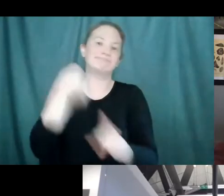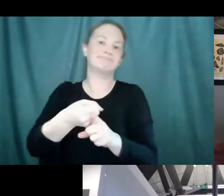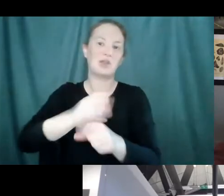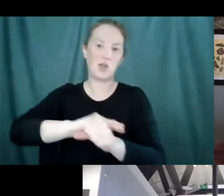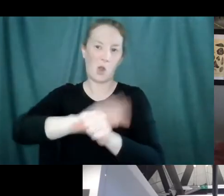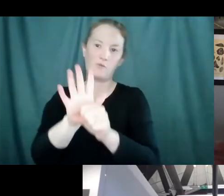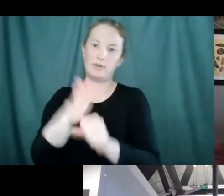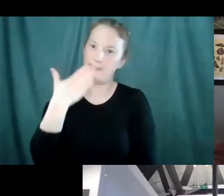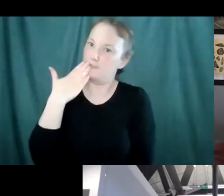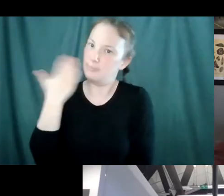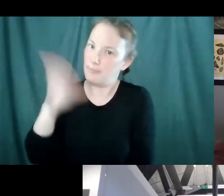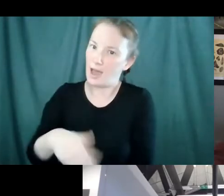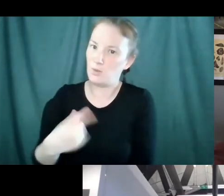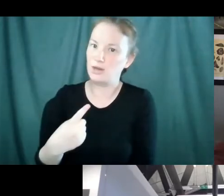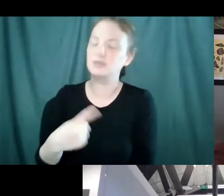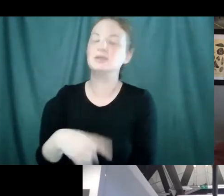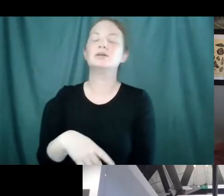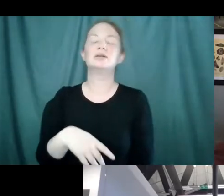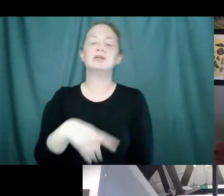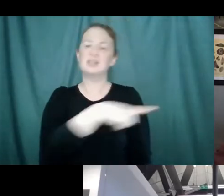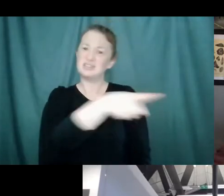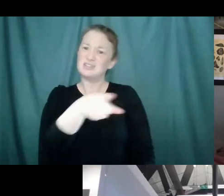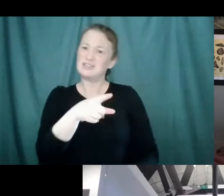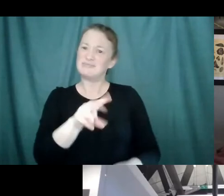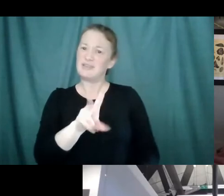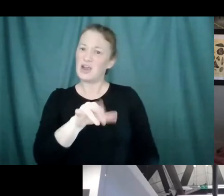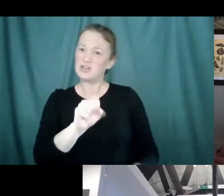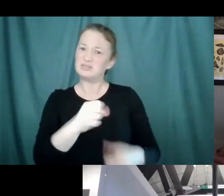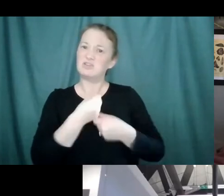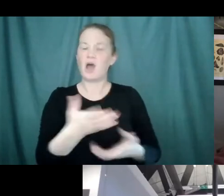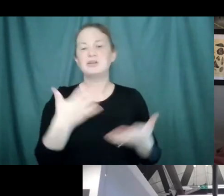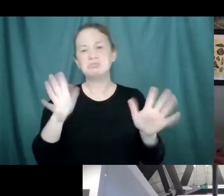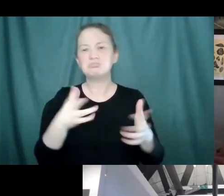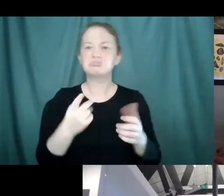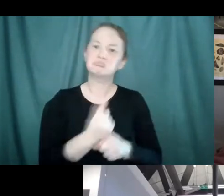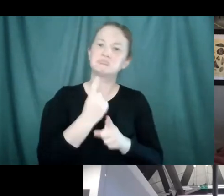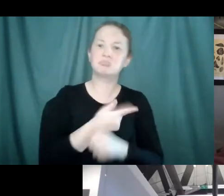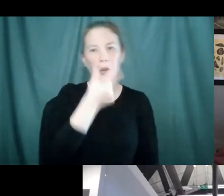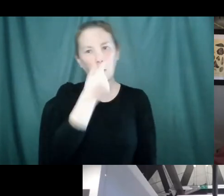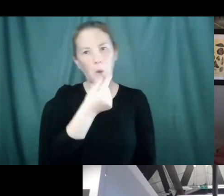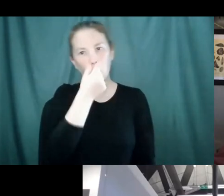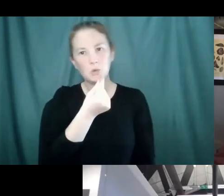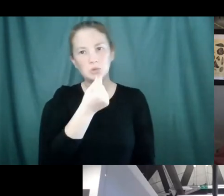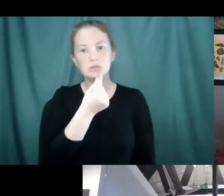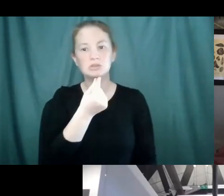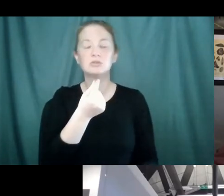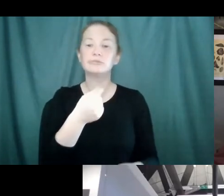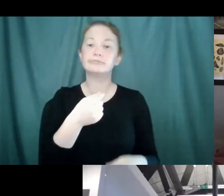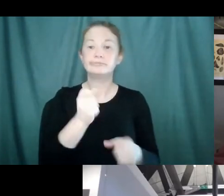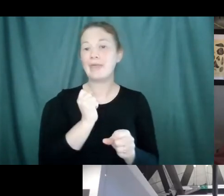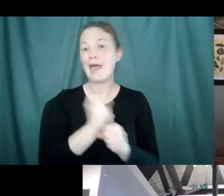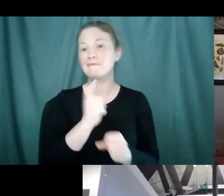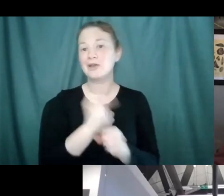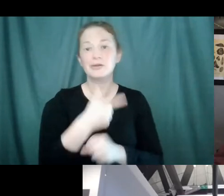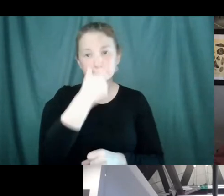basically cause what we would call a common cold and people can get reinfected with them every single year,